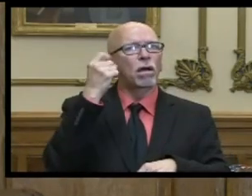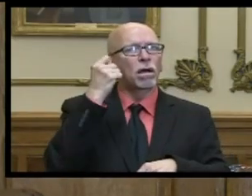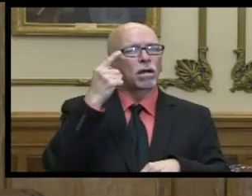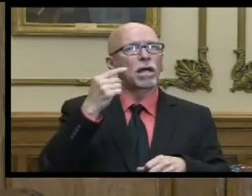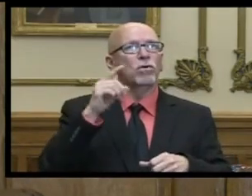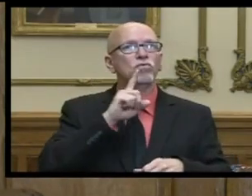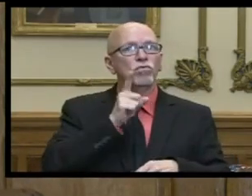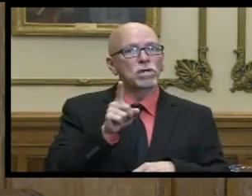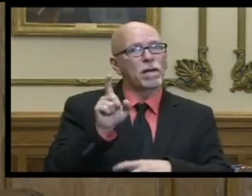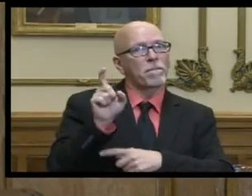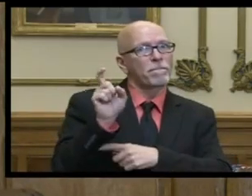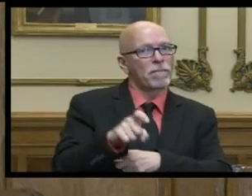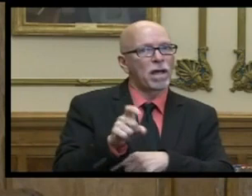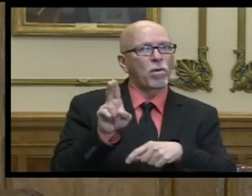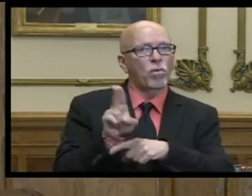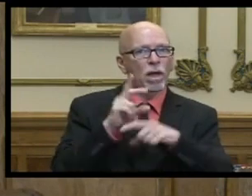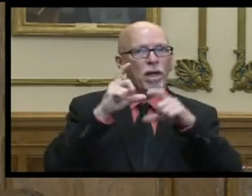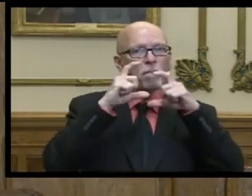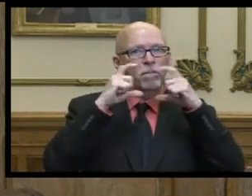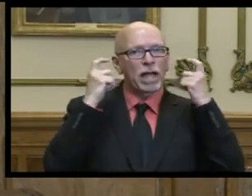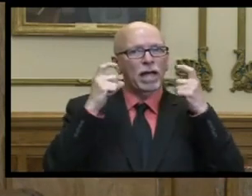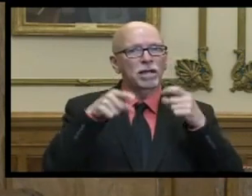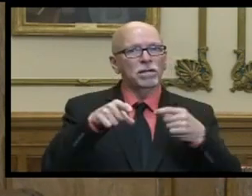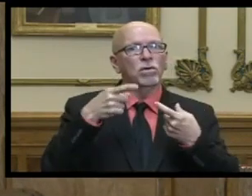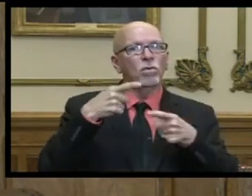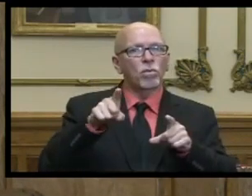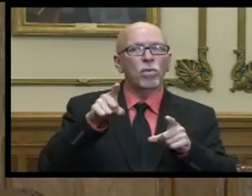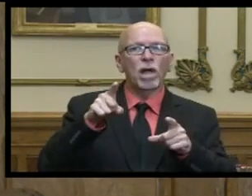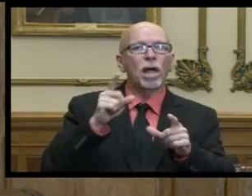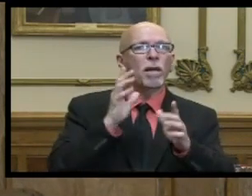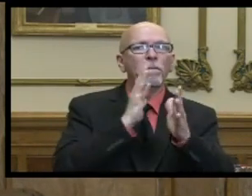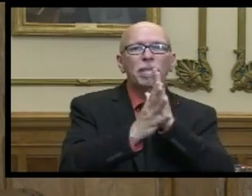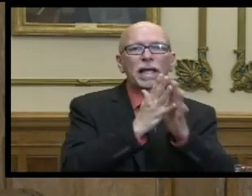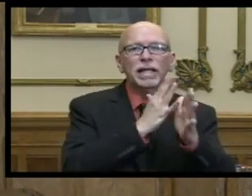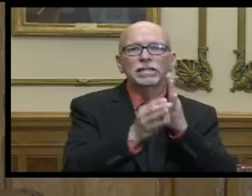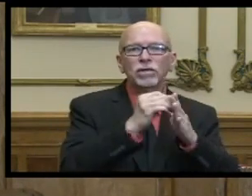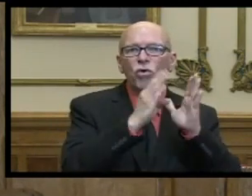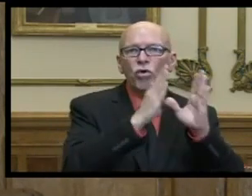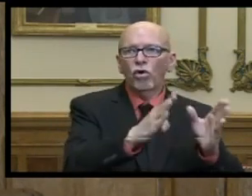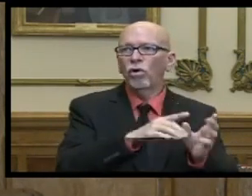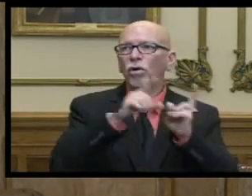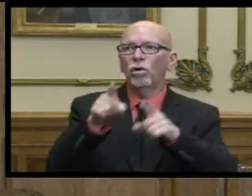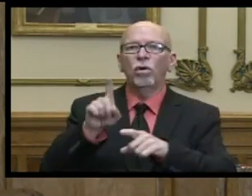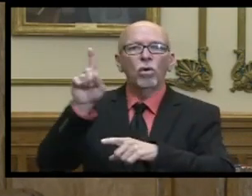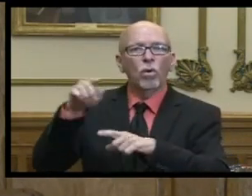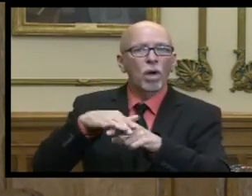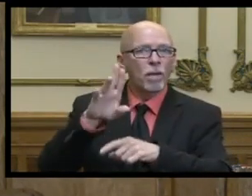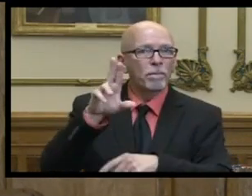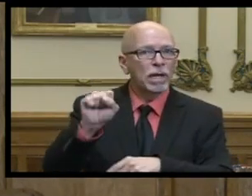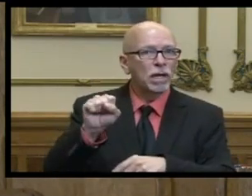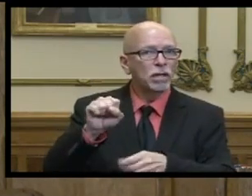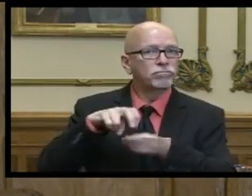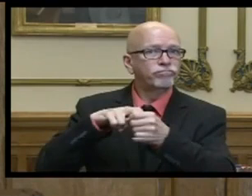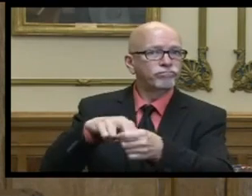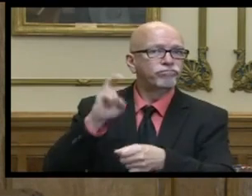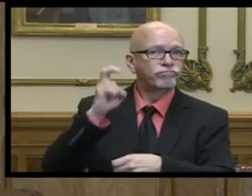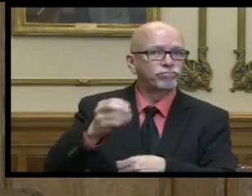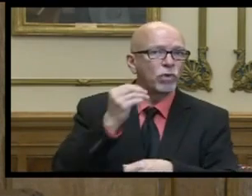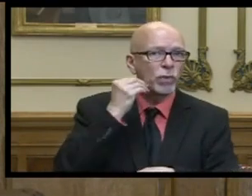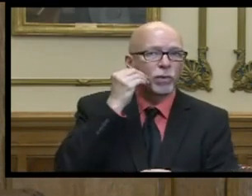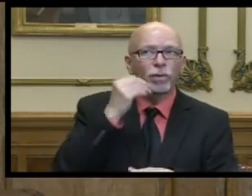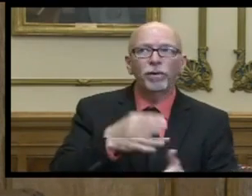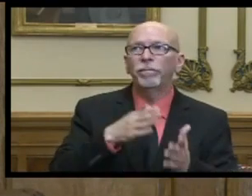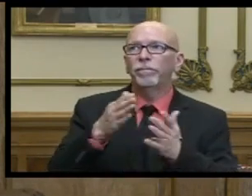real need for masks to be worn when they're doing passing periods going out to the bus to get on the bus to go home